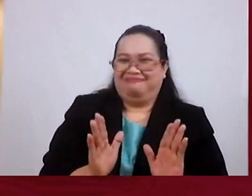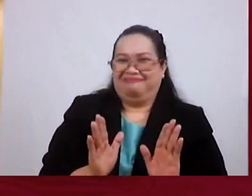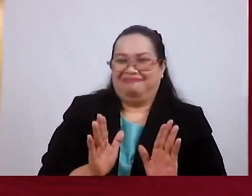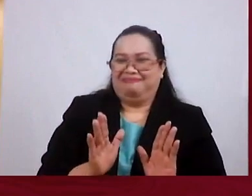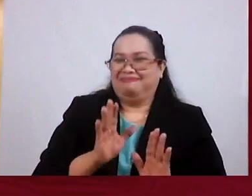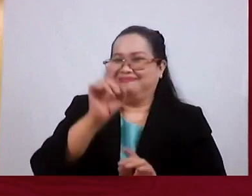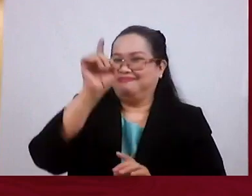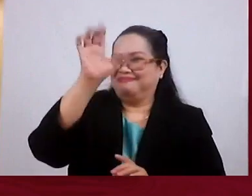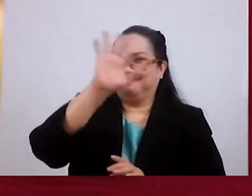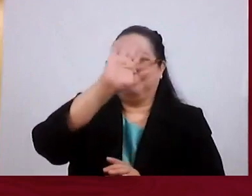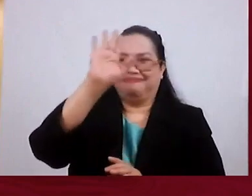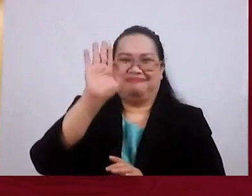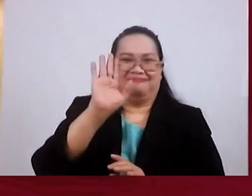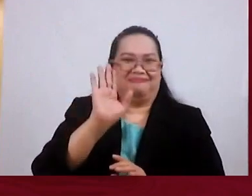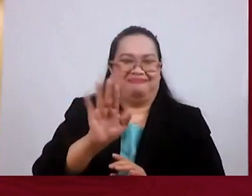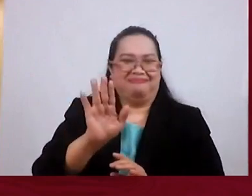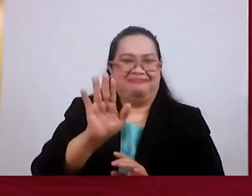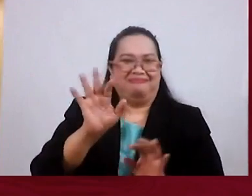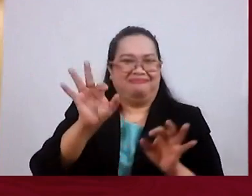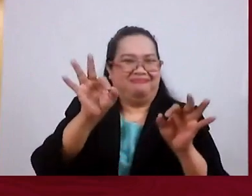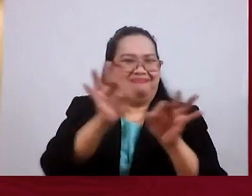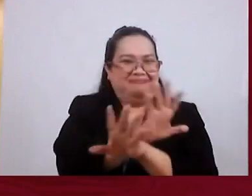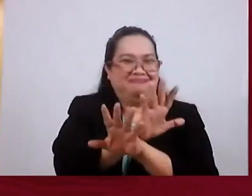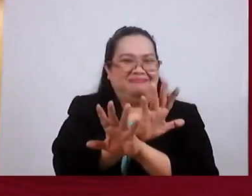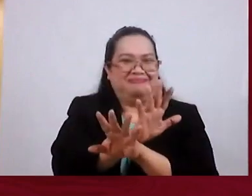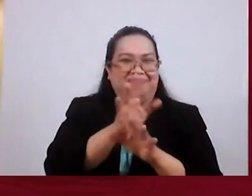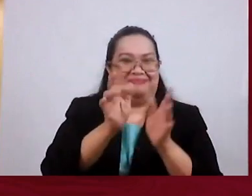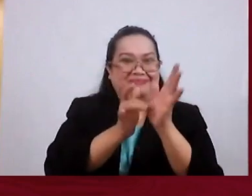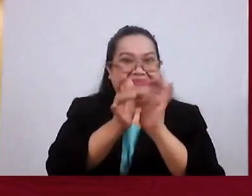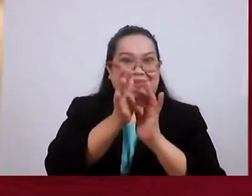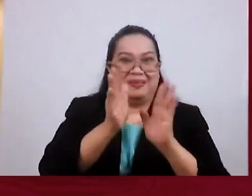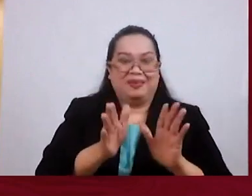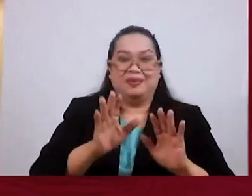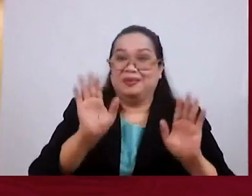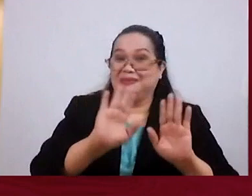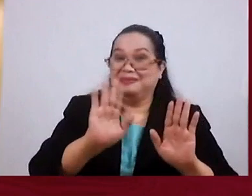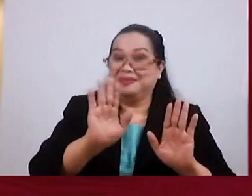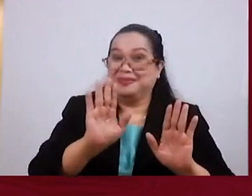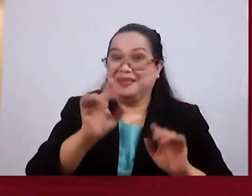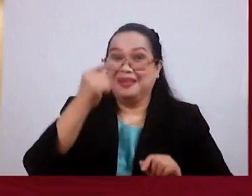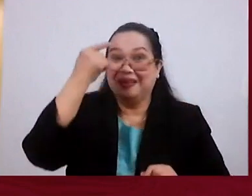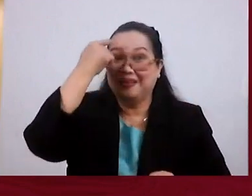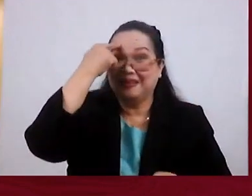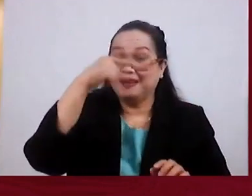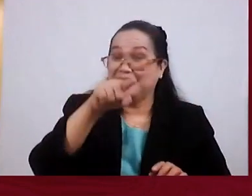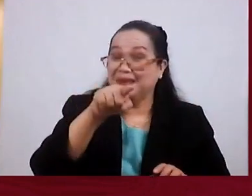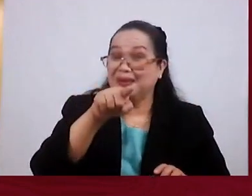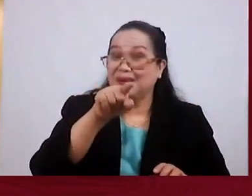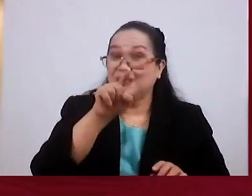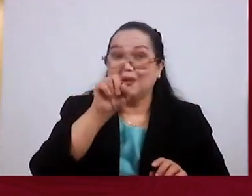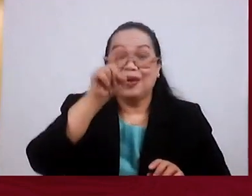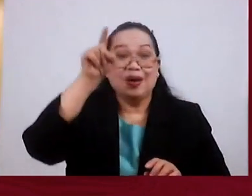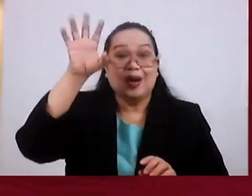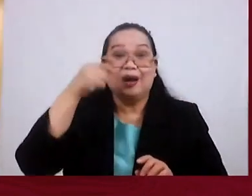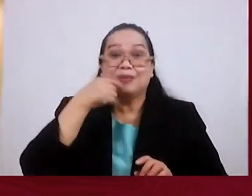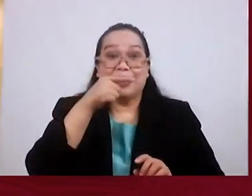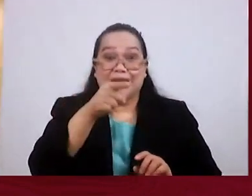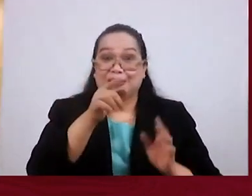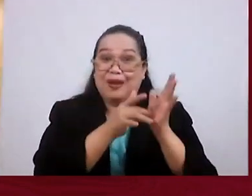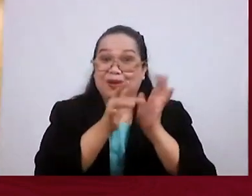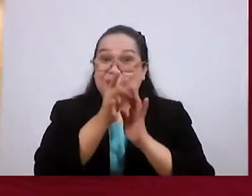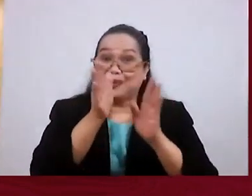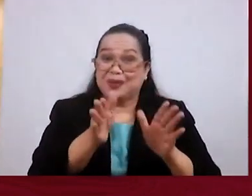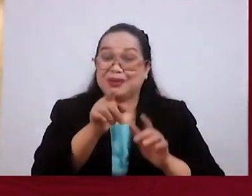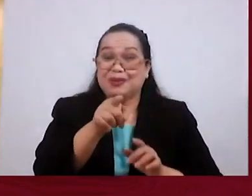is never Never Vindictive Against a Christian Please let that sink in God will never say To a Christian